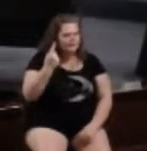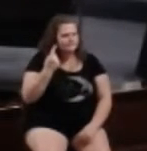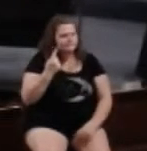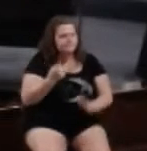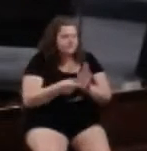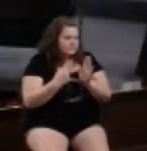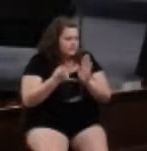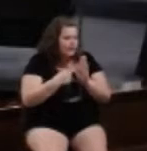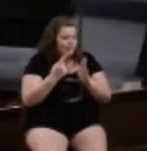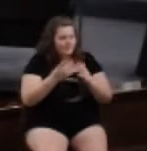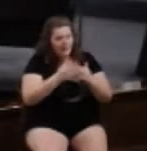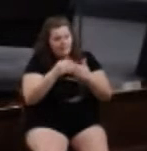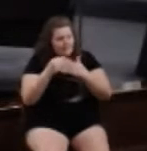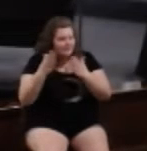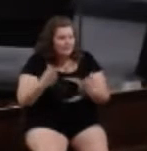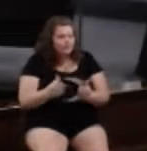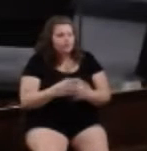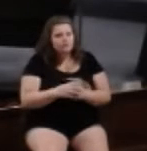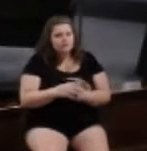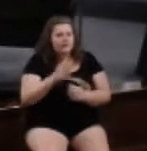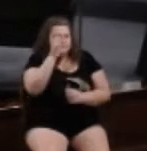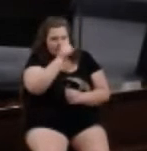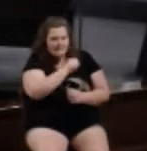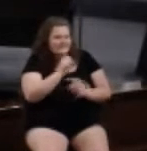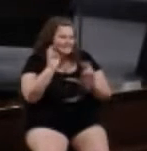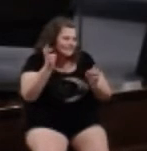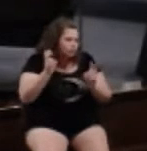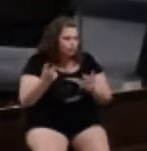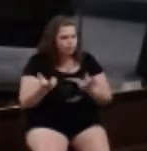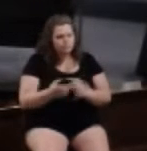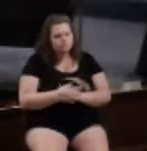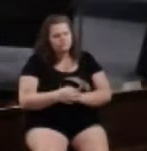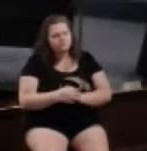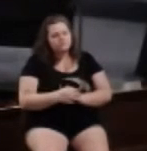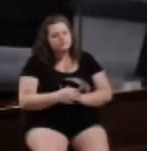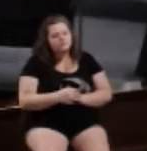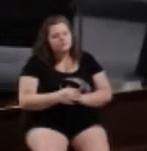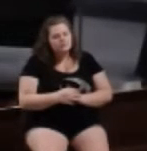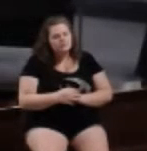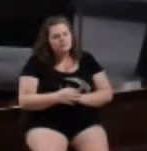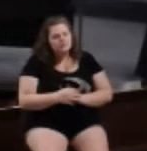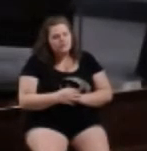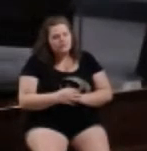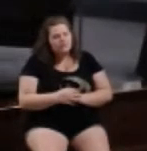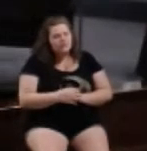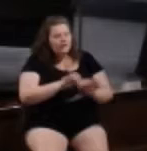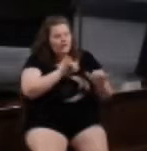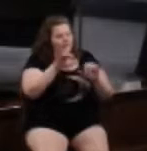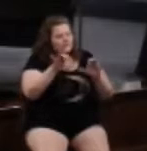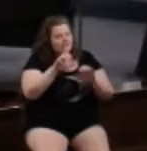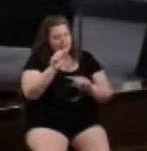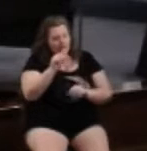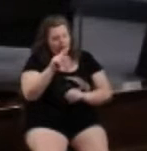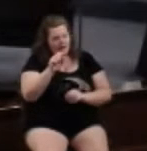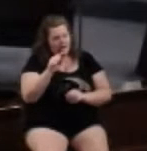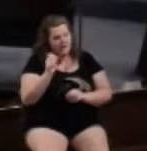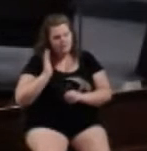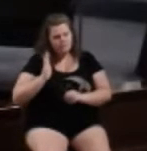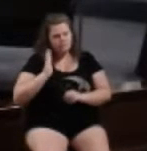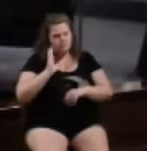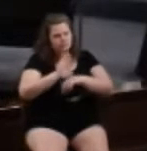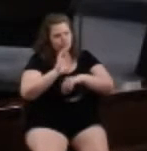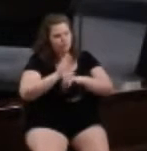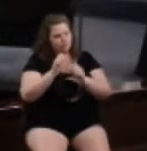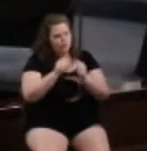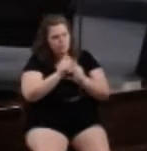Sometimes leadership misses issues as they did in Acts in the early church with the widows.